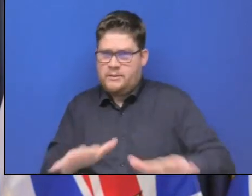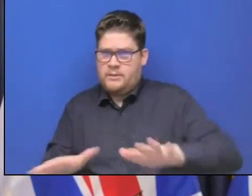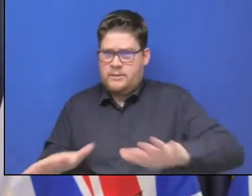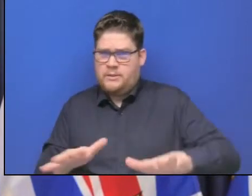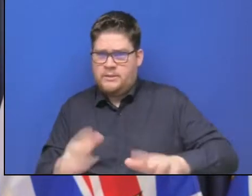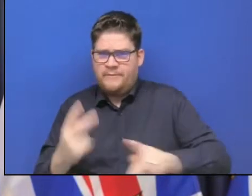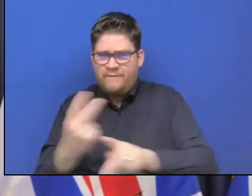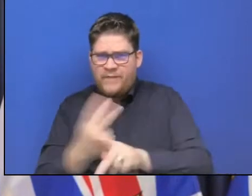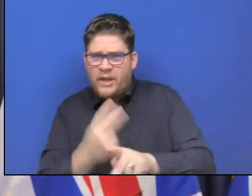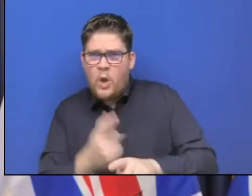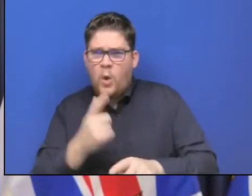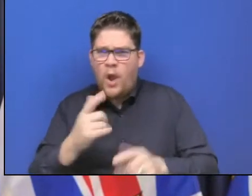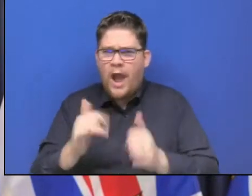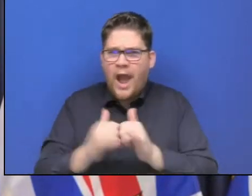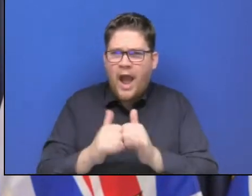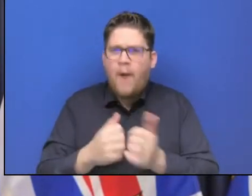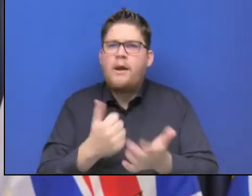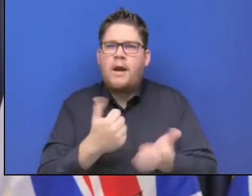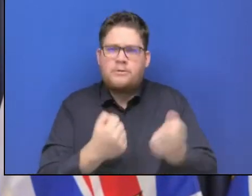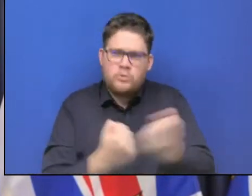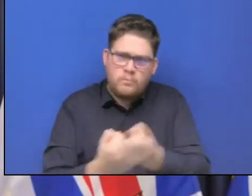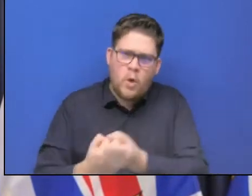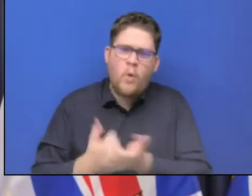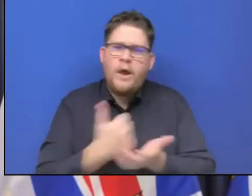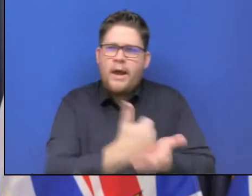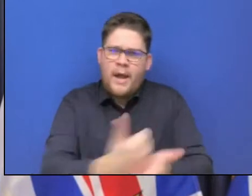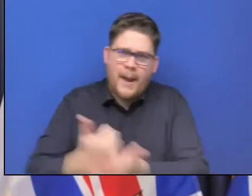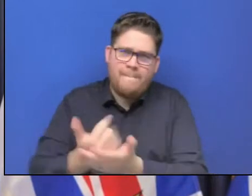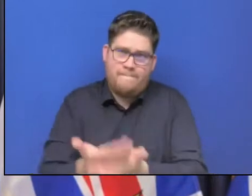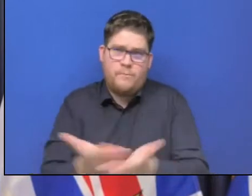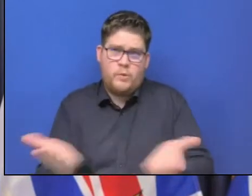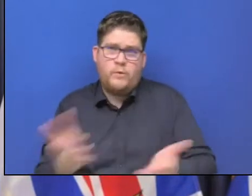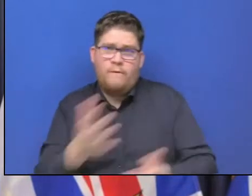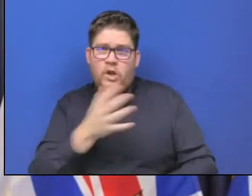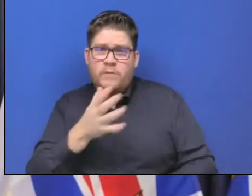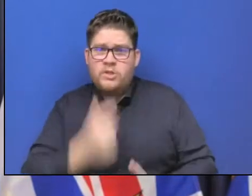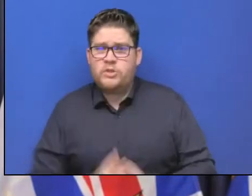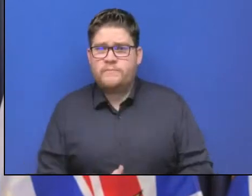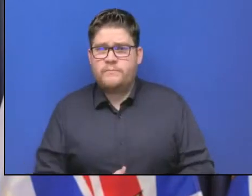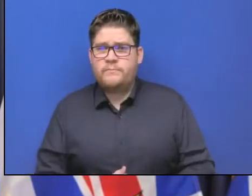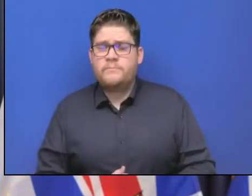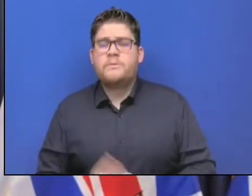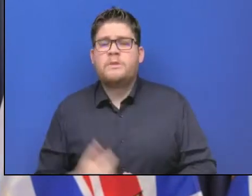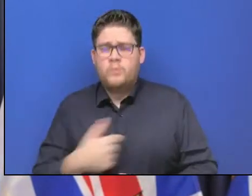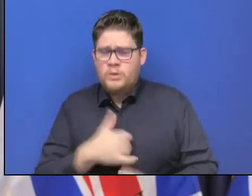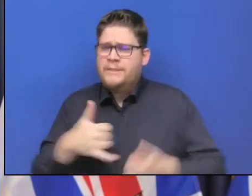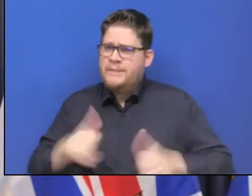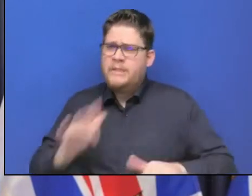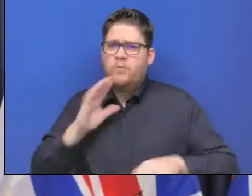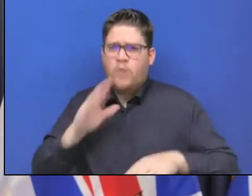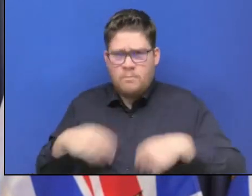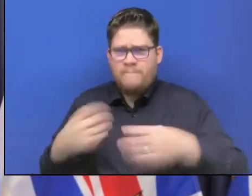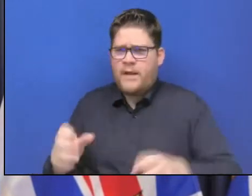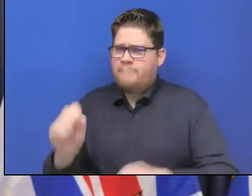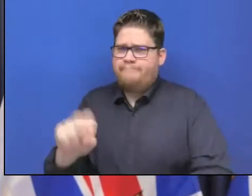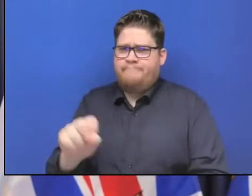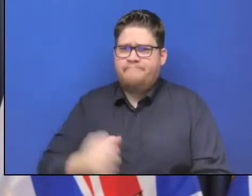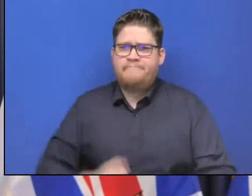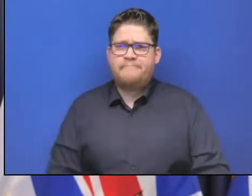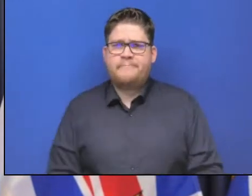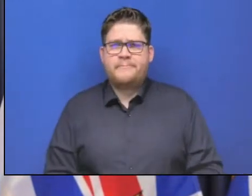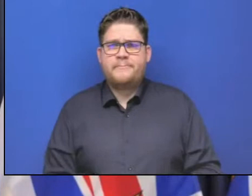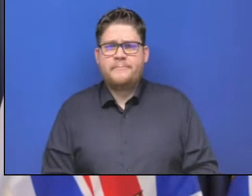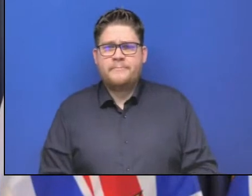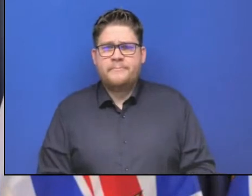particularly in these areas that you are talking about, available. Next question, we go to Richard Zussman, Global News.